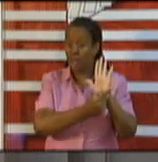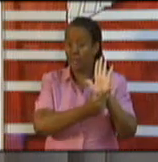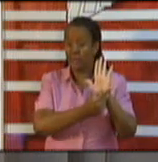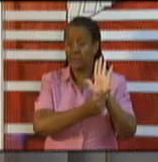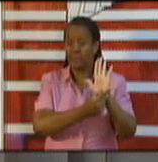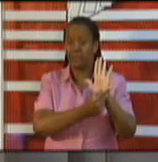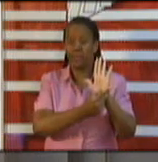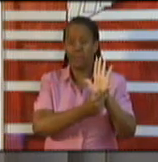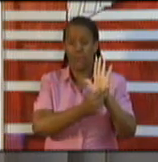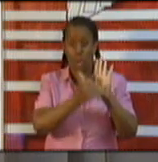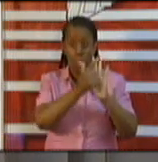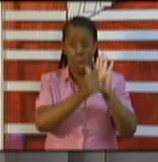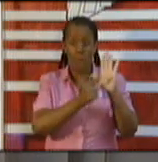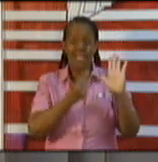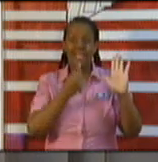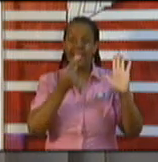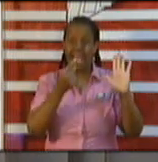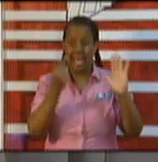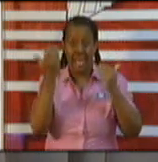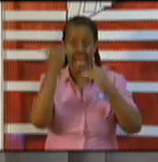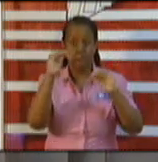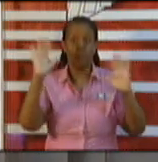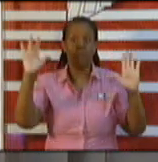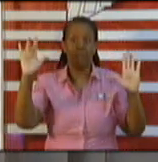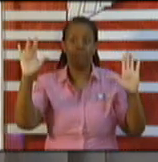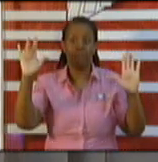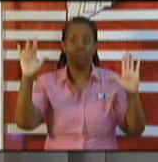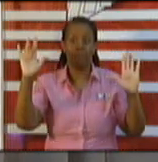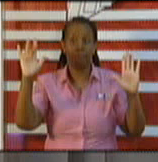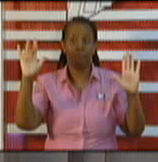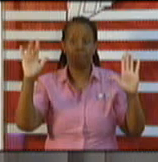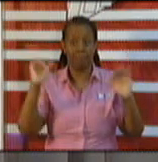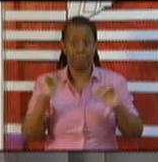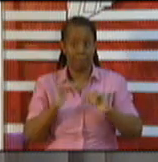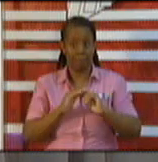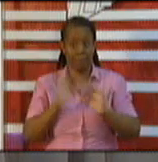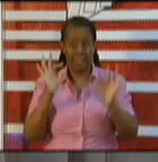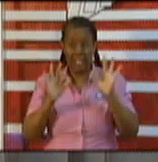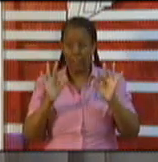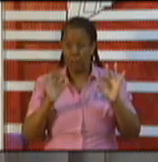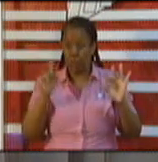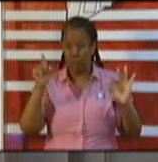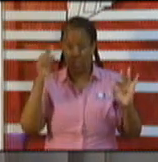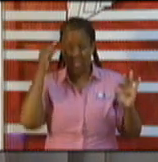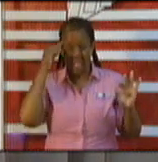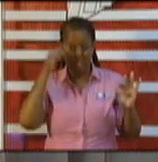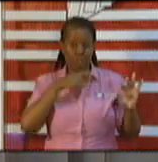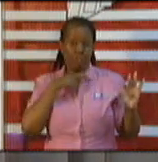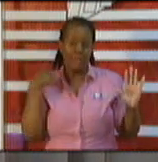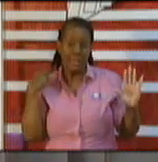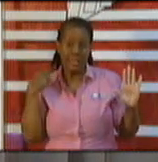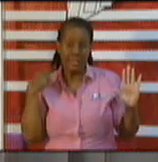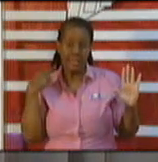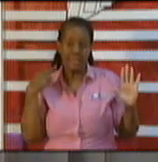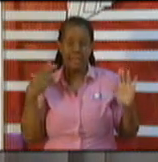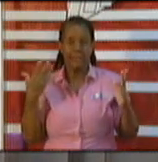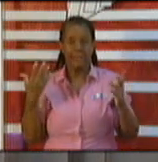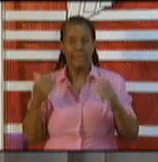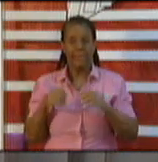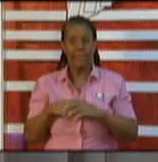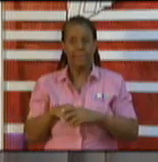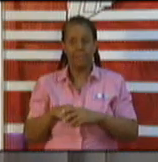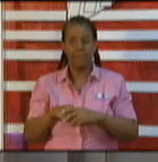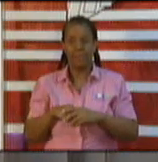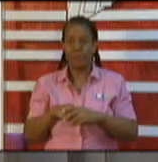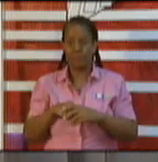than 25 persons or the public health measures, that they believe there's a risk. The risk is there is still this virus, a